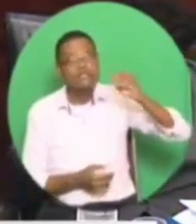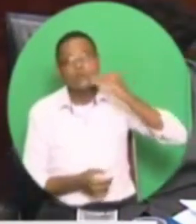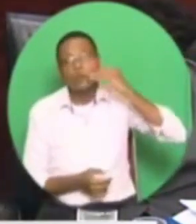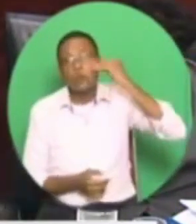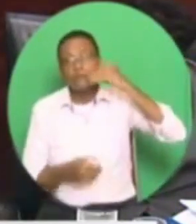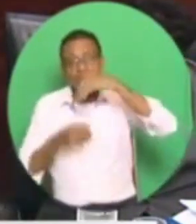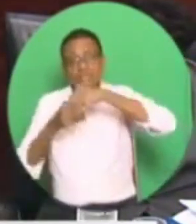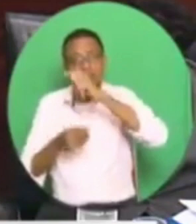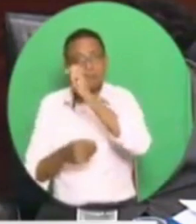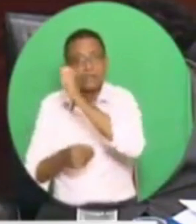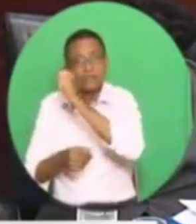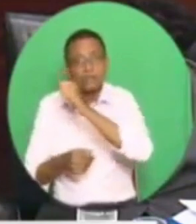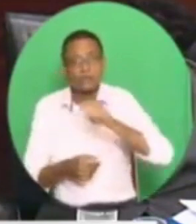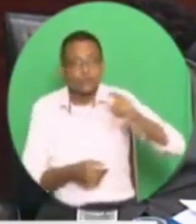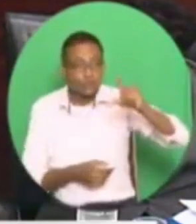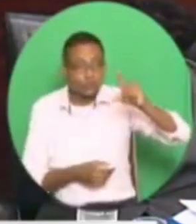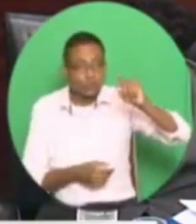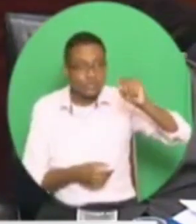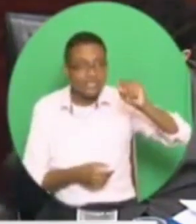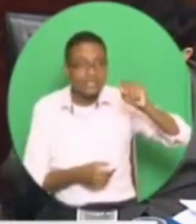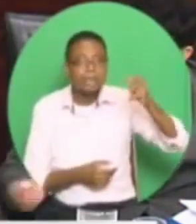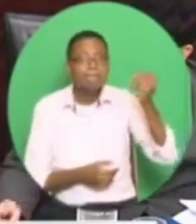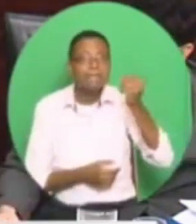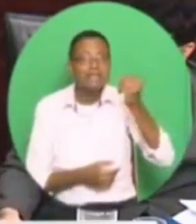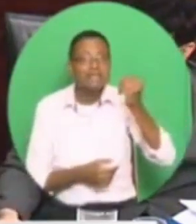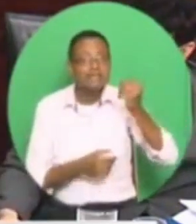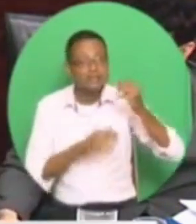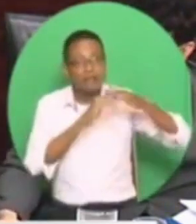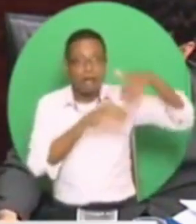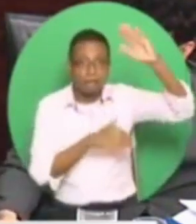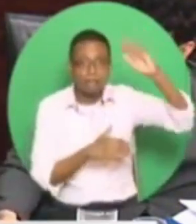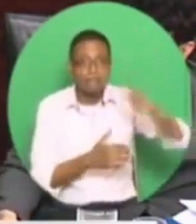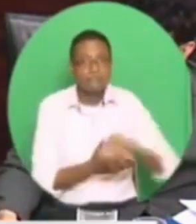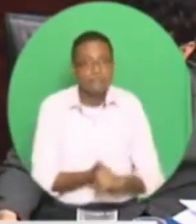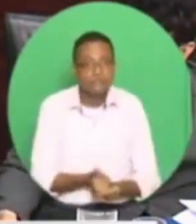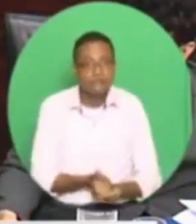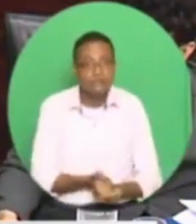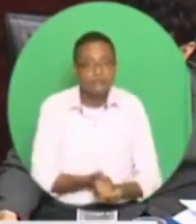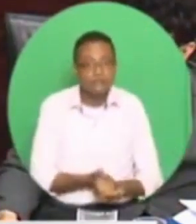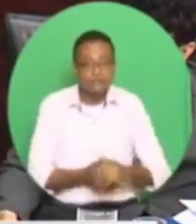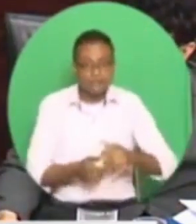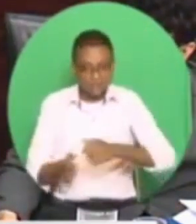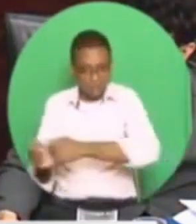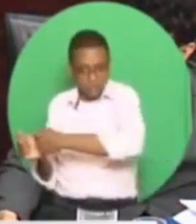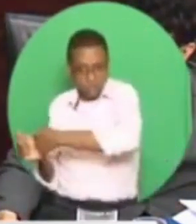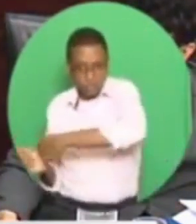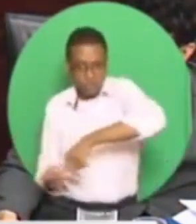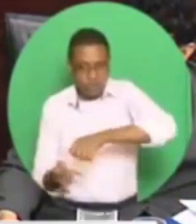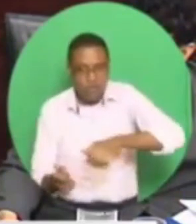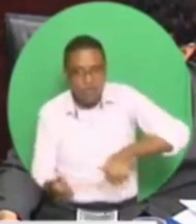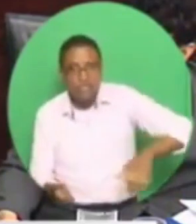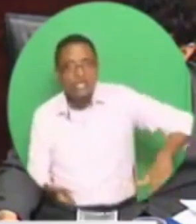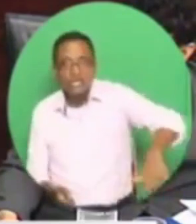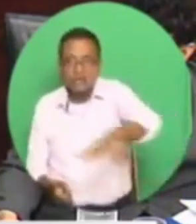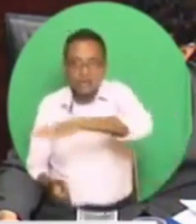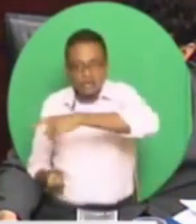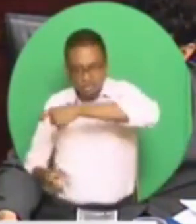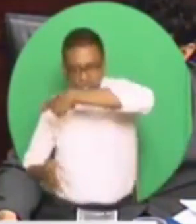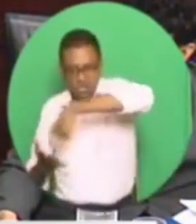$20 million and counting. And counting. Golf course, $0.25 million. Madam Speaker,